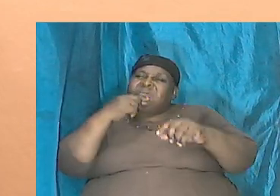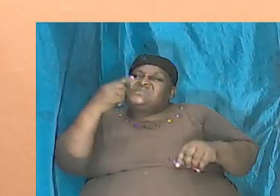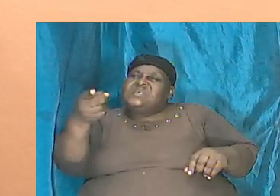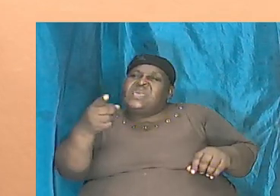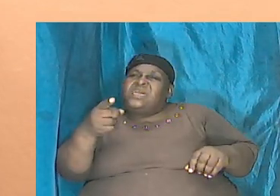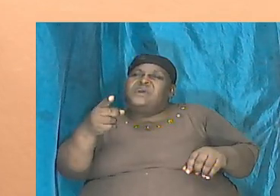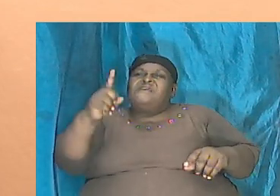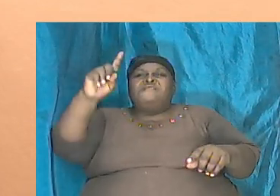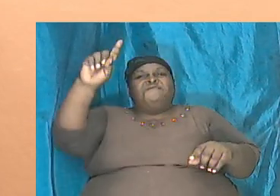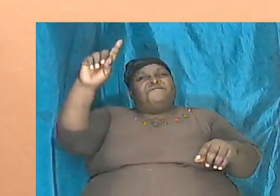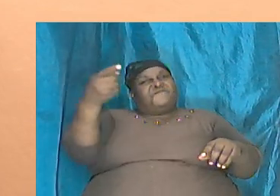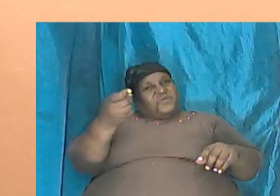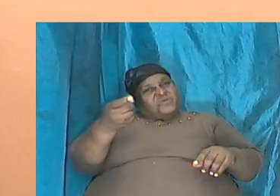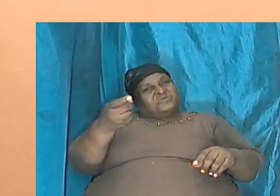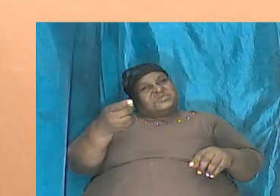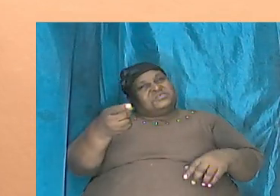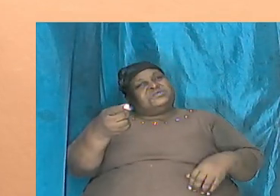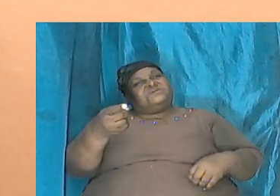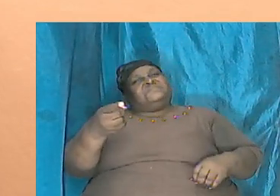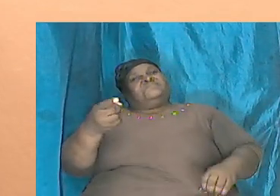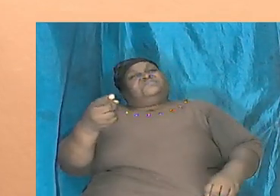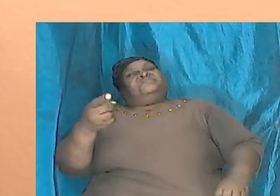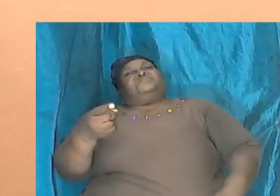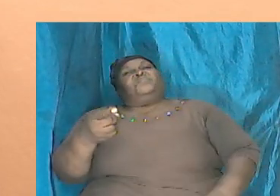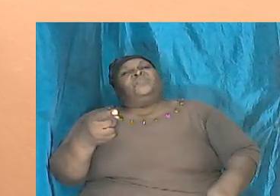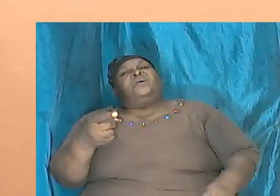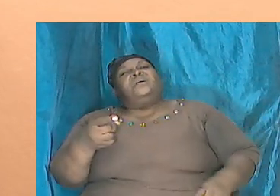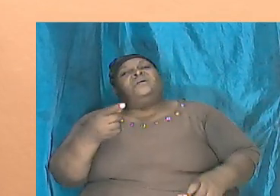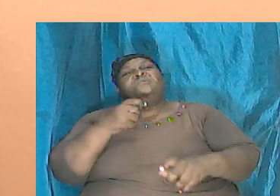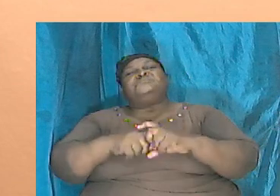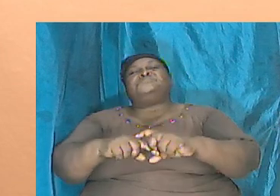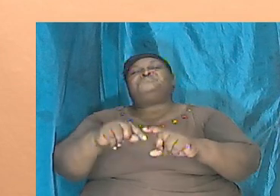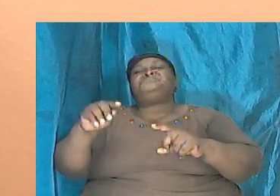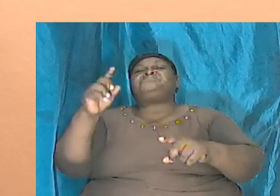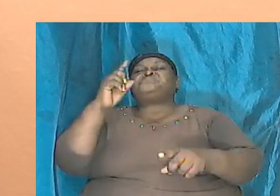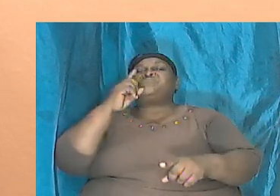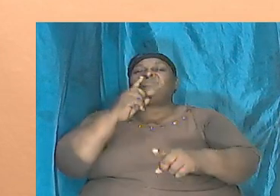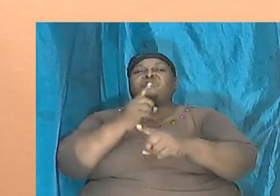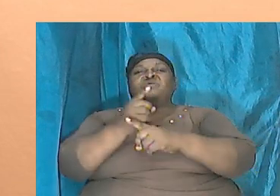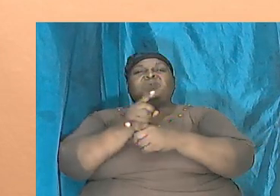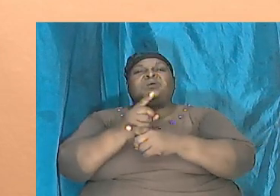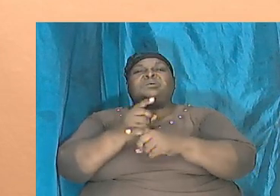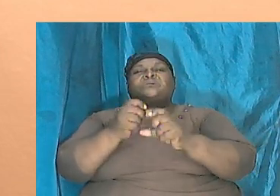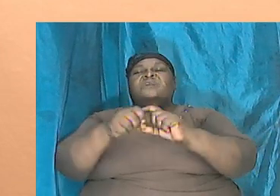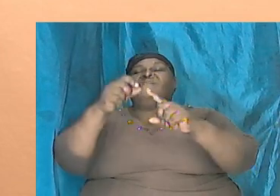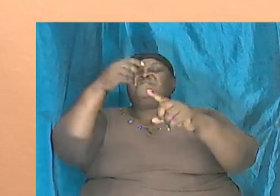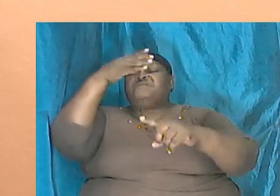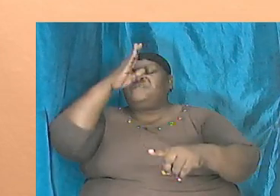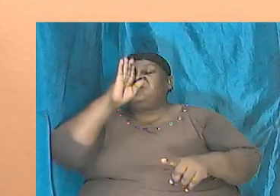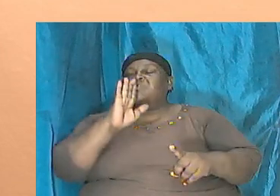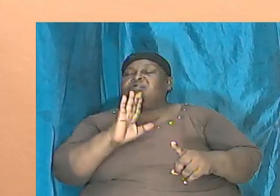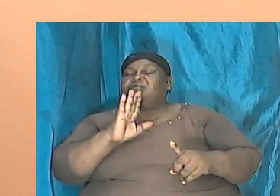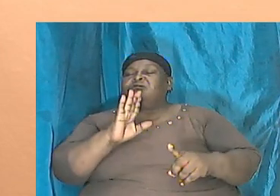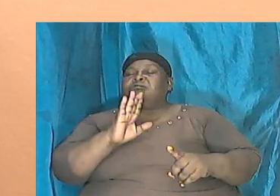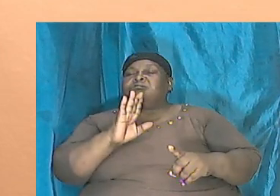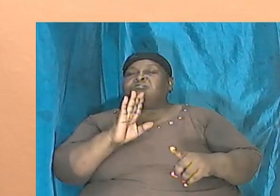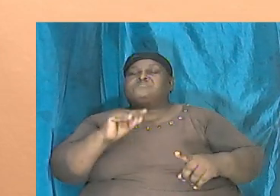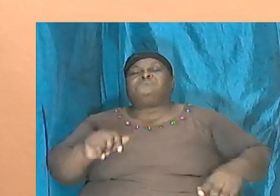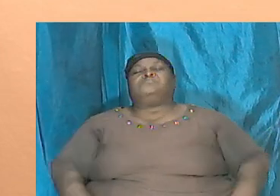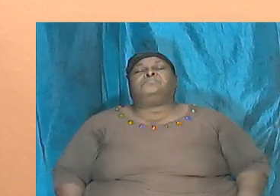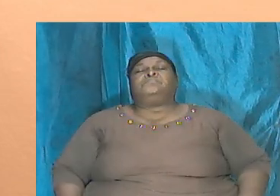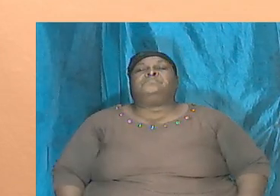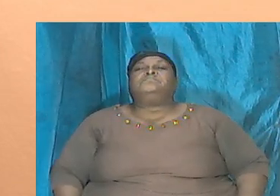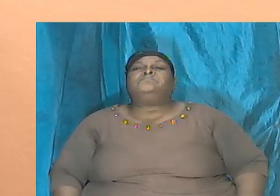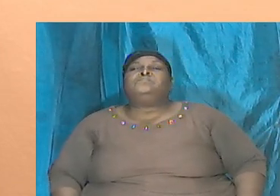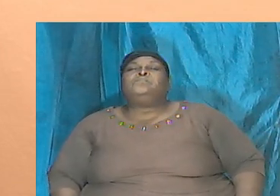must be first, it must be essentially on the basis of the Word of Almighty